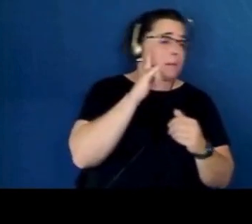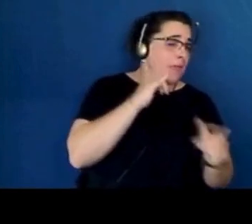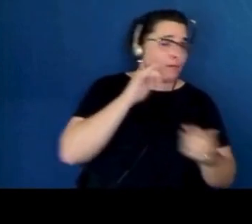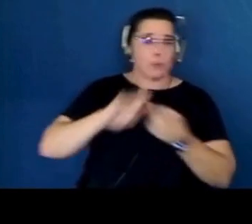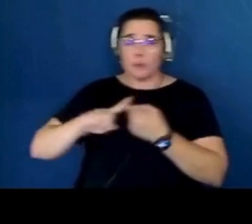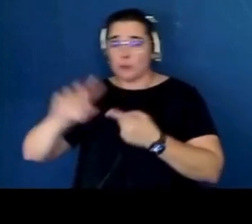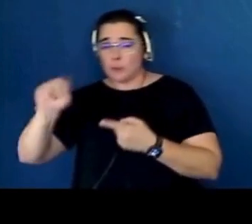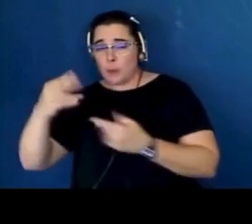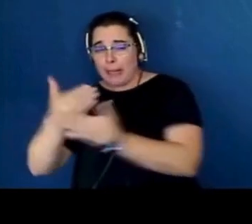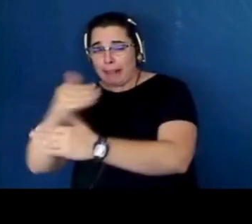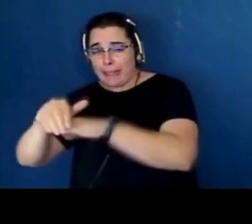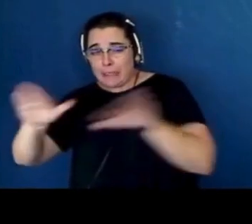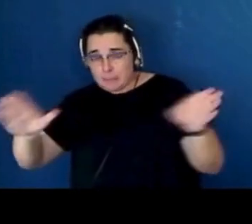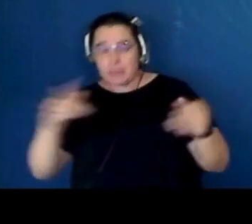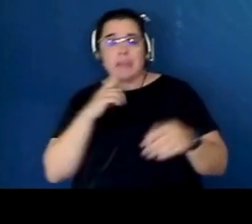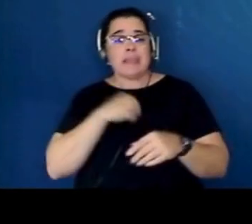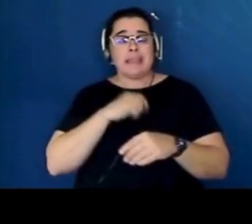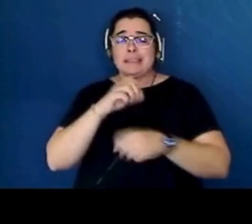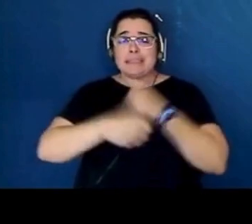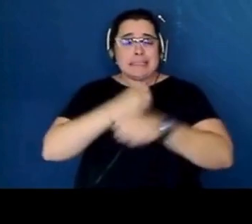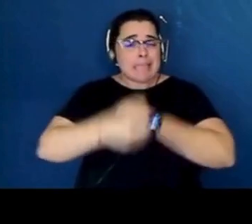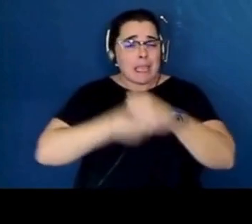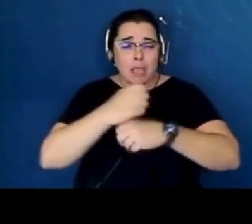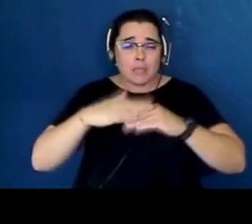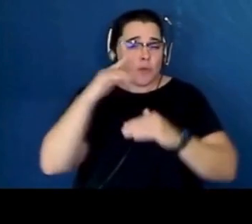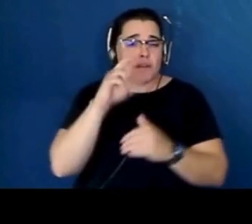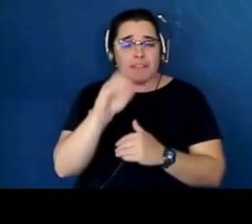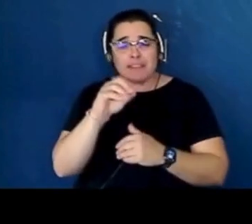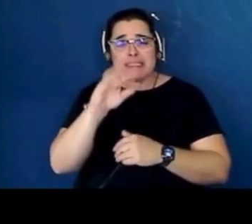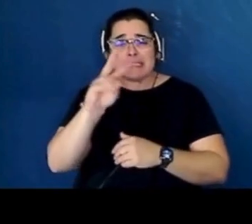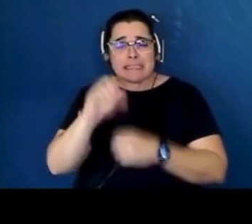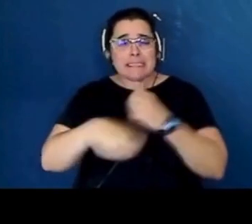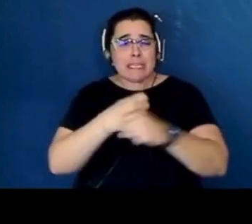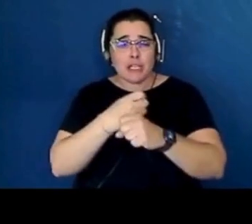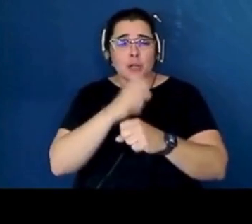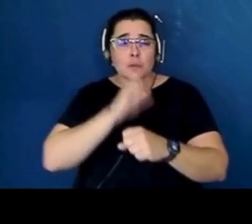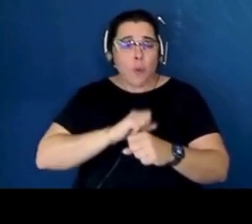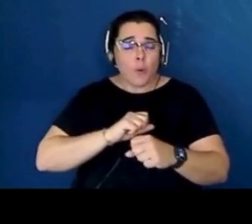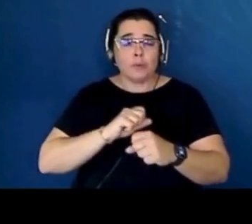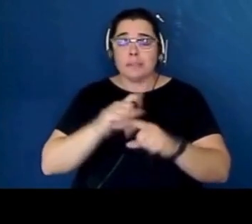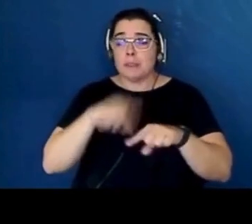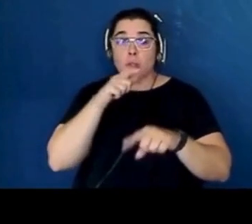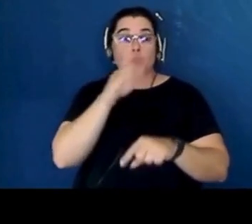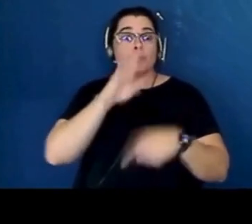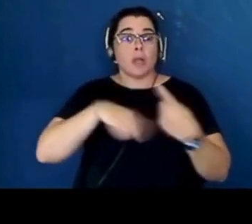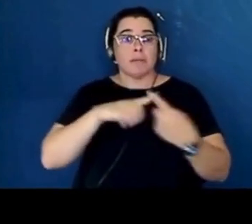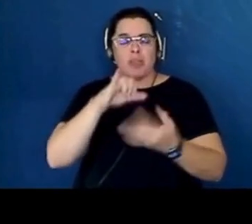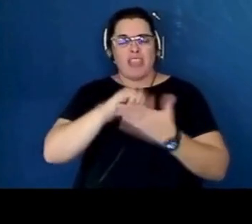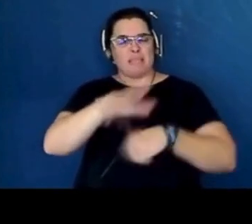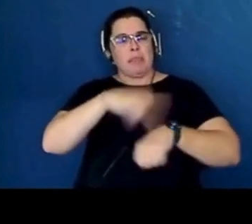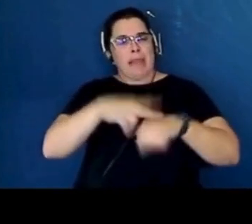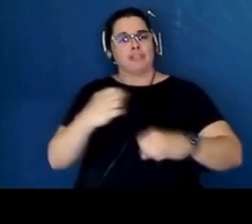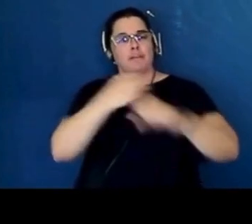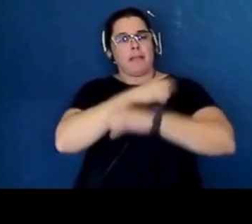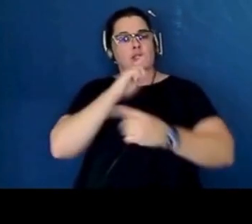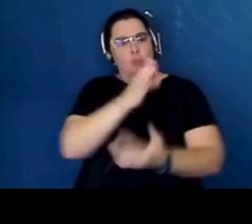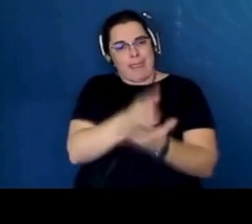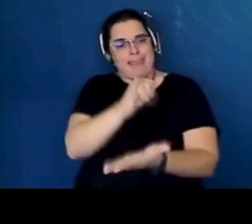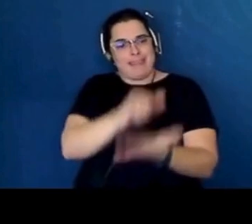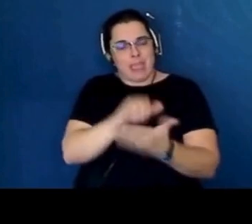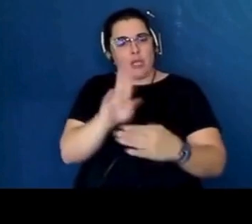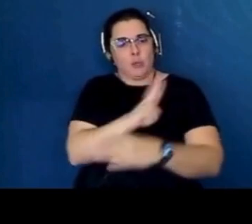decades old, 50 or 60 years old, depending on who you talk to, has been the national fight to end mascots.